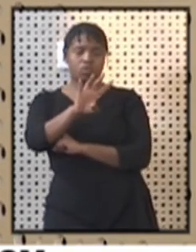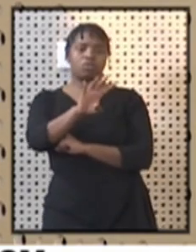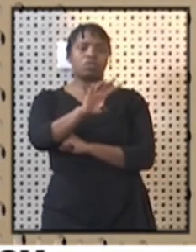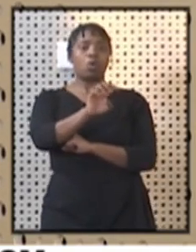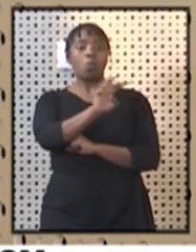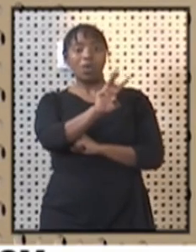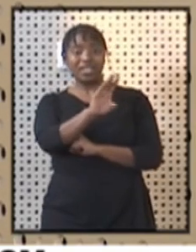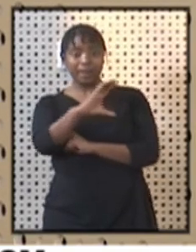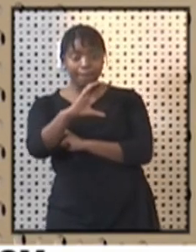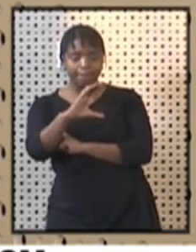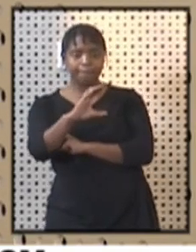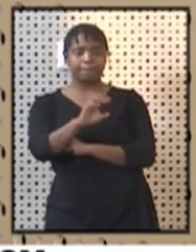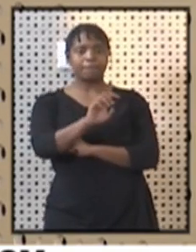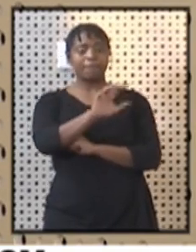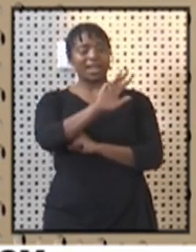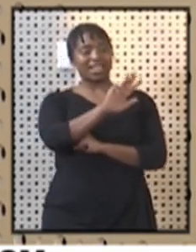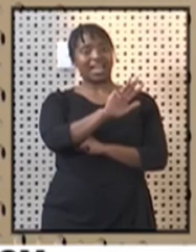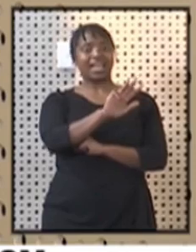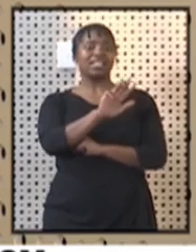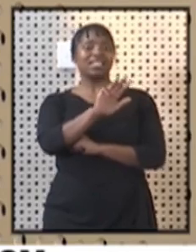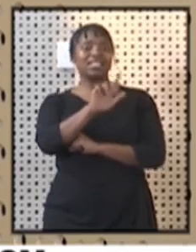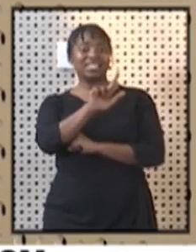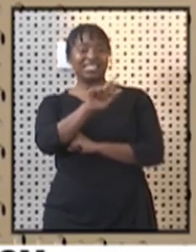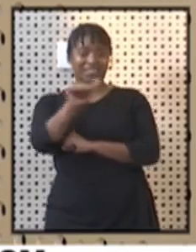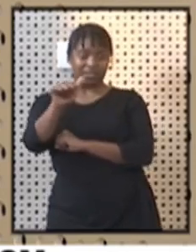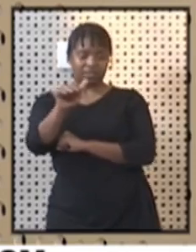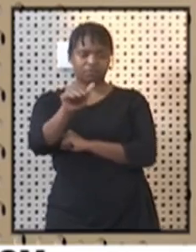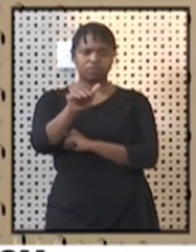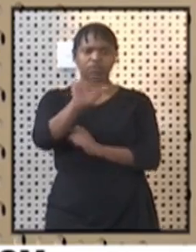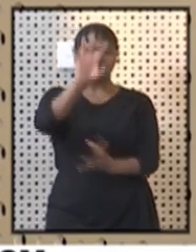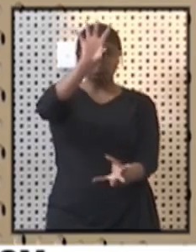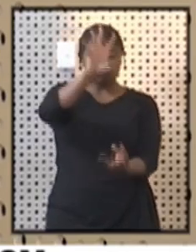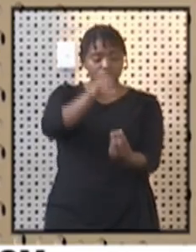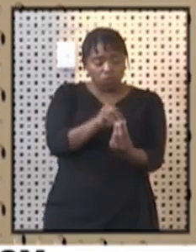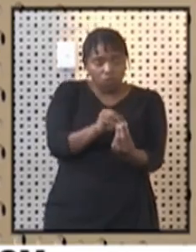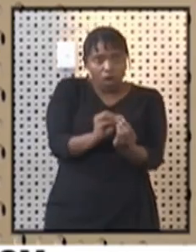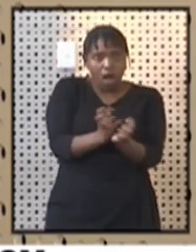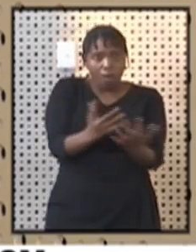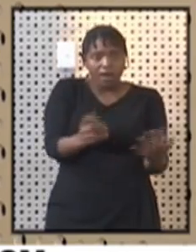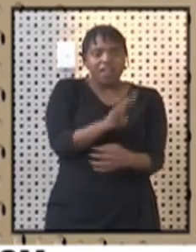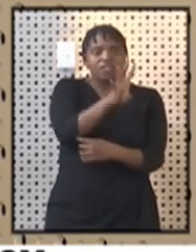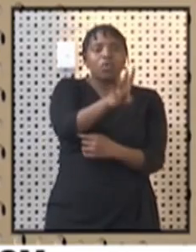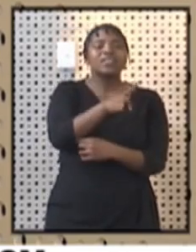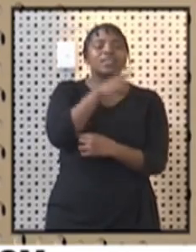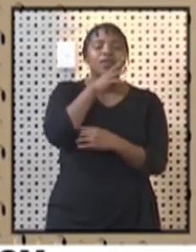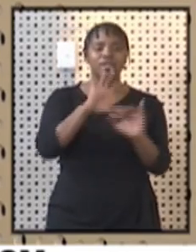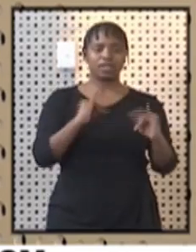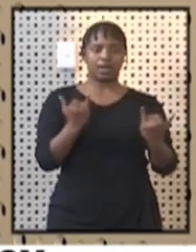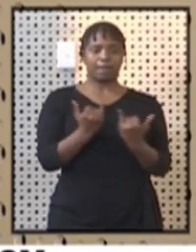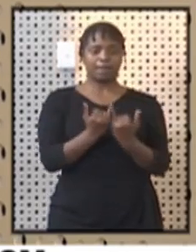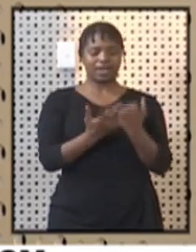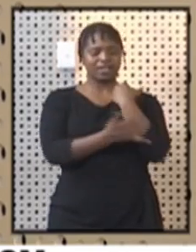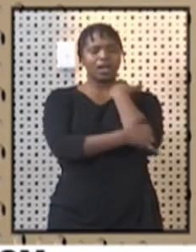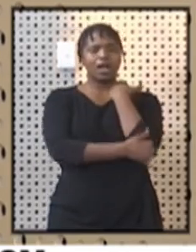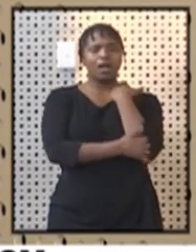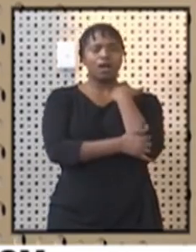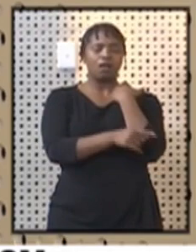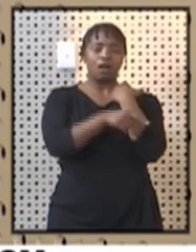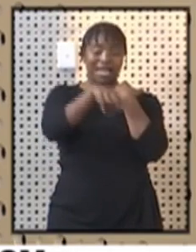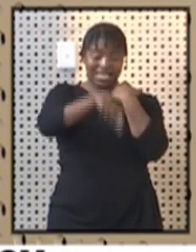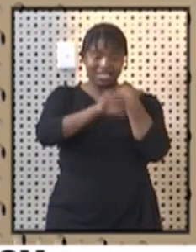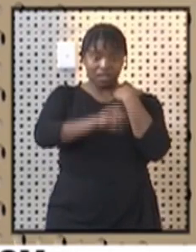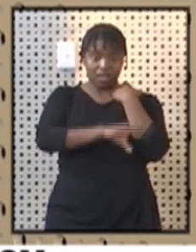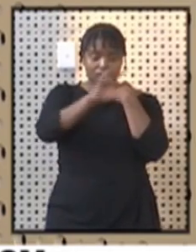Western Cape, 967 companies. This brings to all 4,000 companies that have been